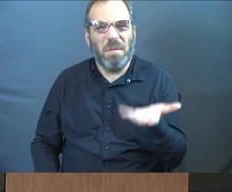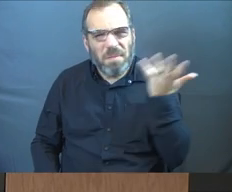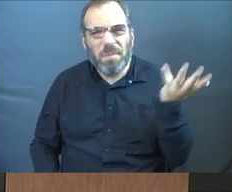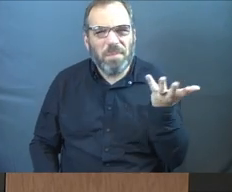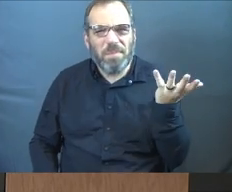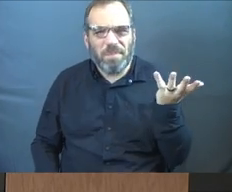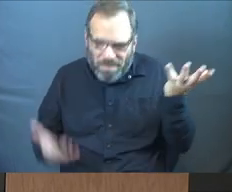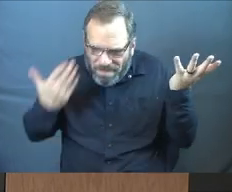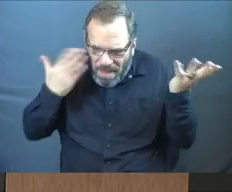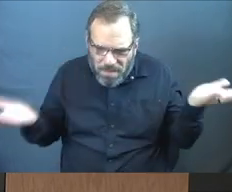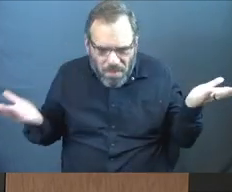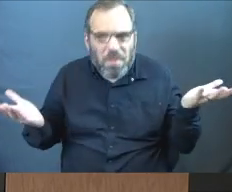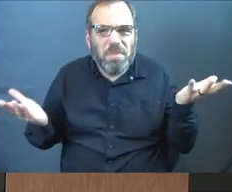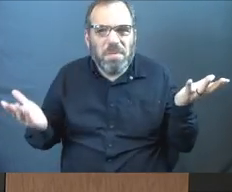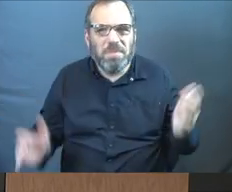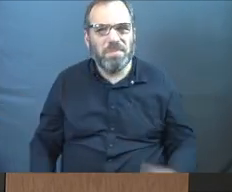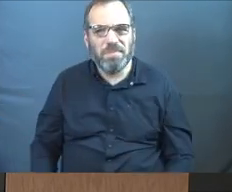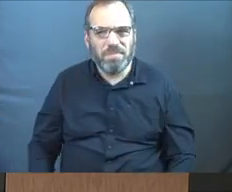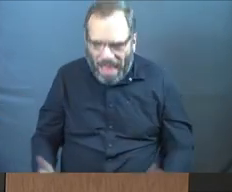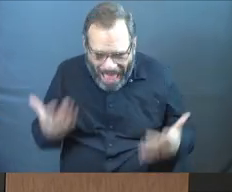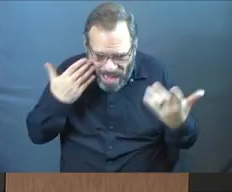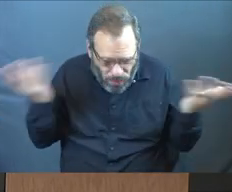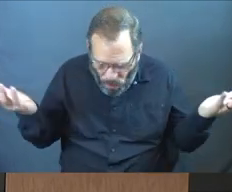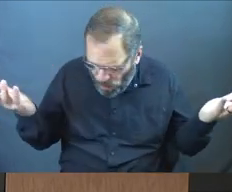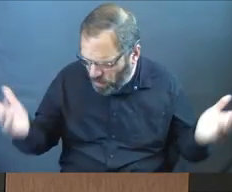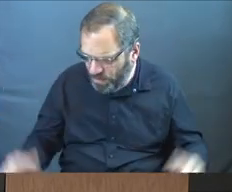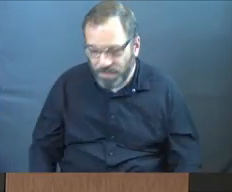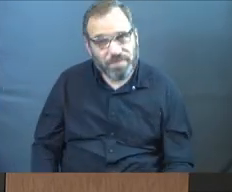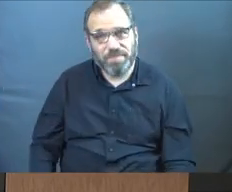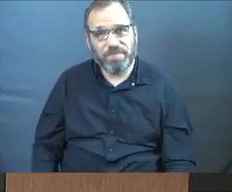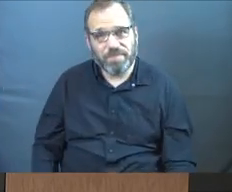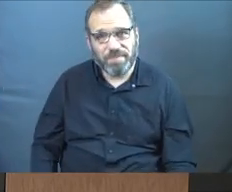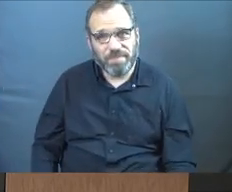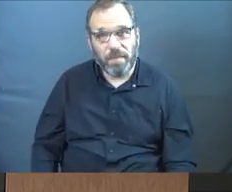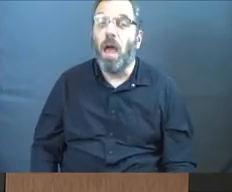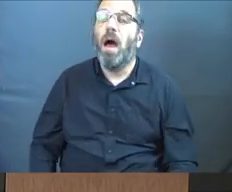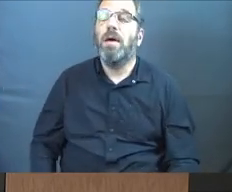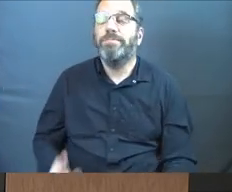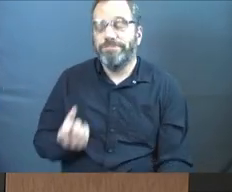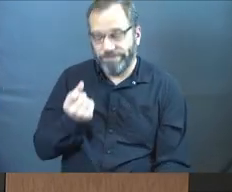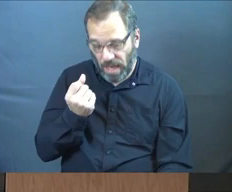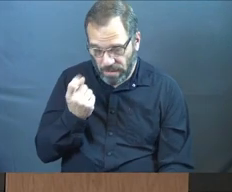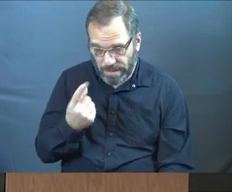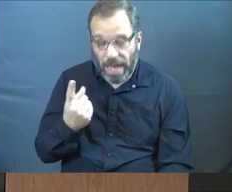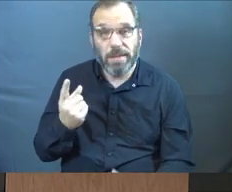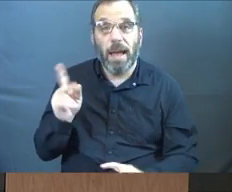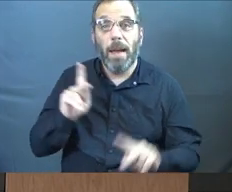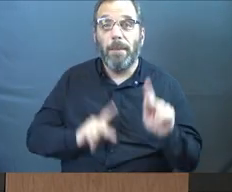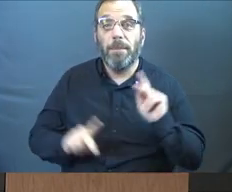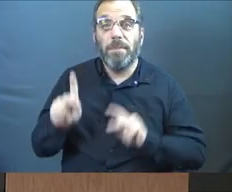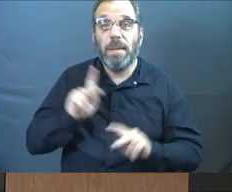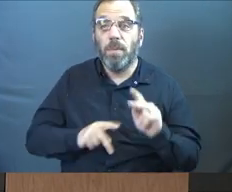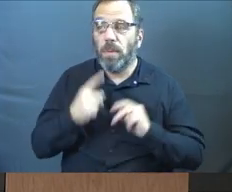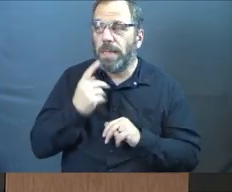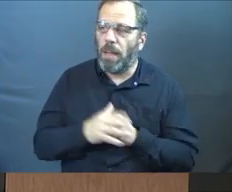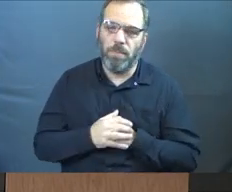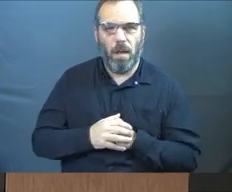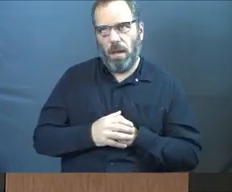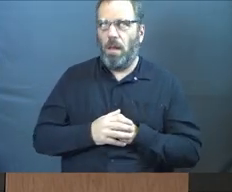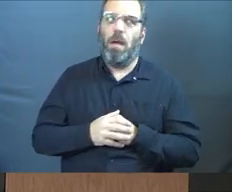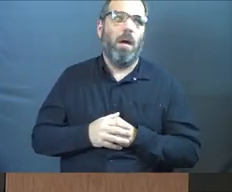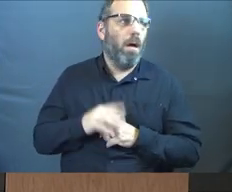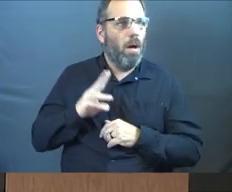And I don't know. I don't know. But I get it. And sometimes people will say things like,